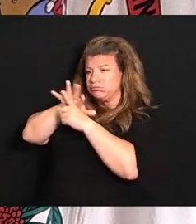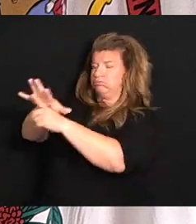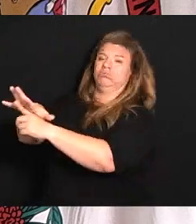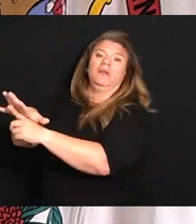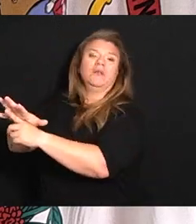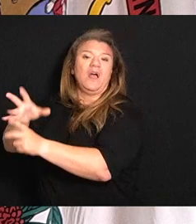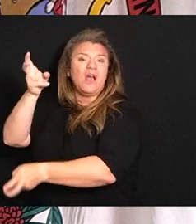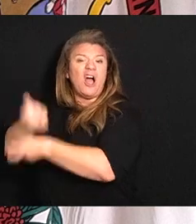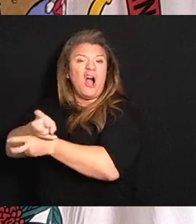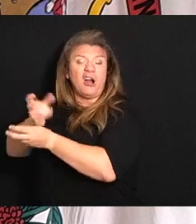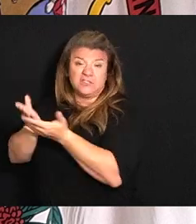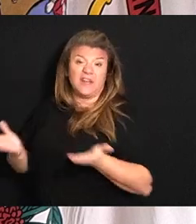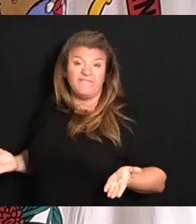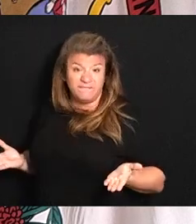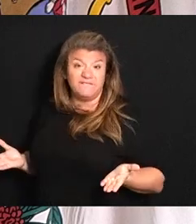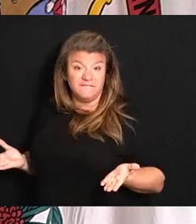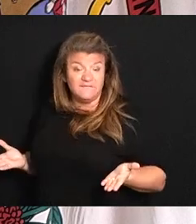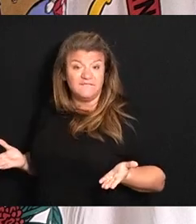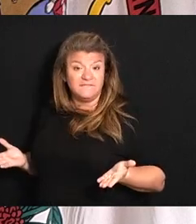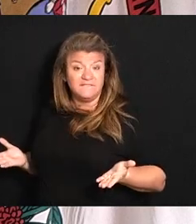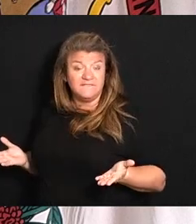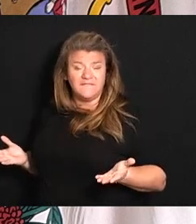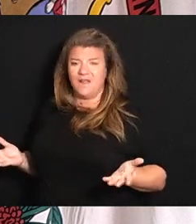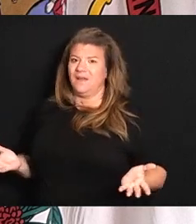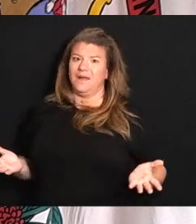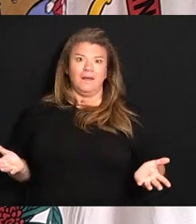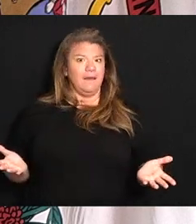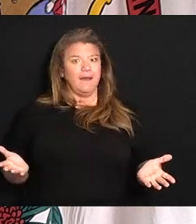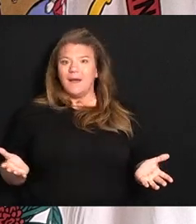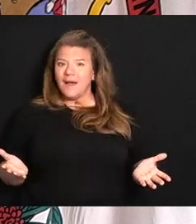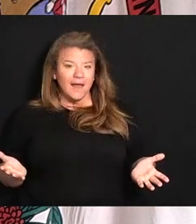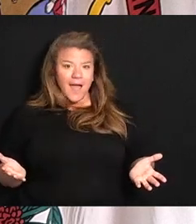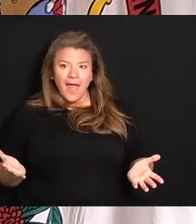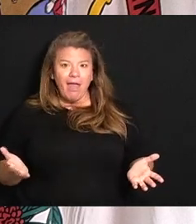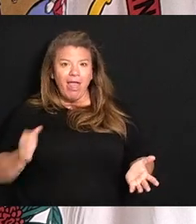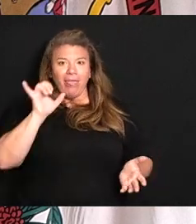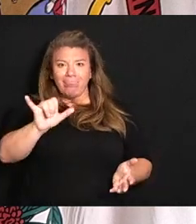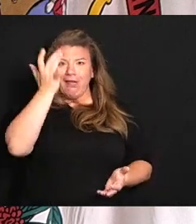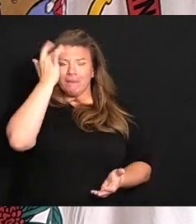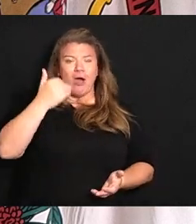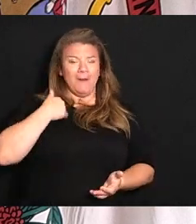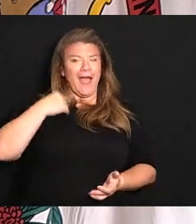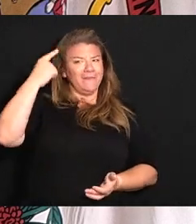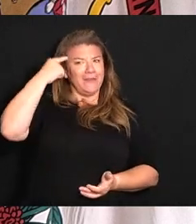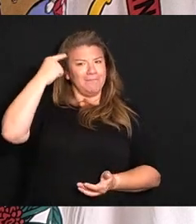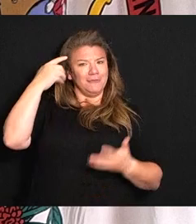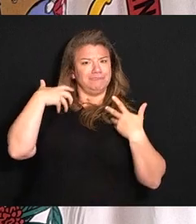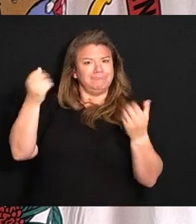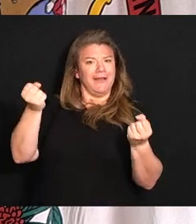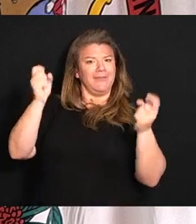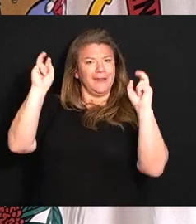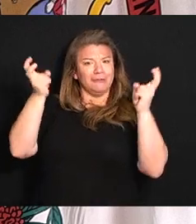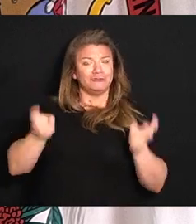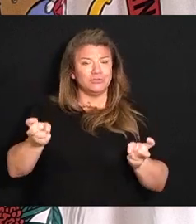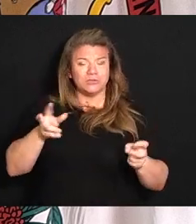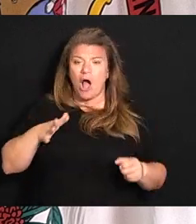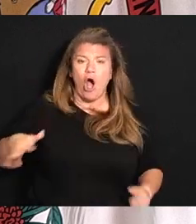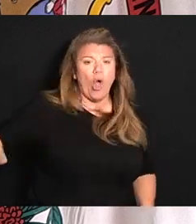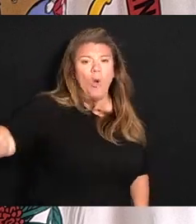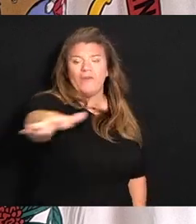tough stuff? No wonder we have the mental issues that we've got all across our land.